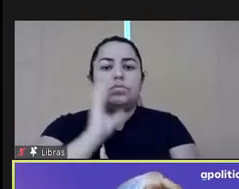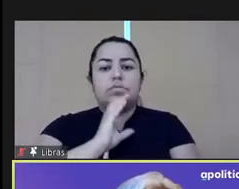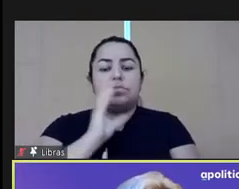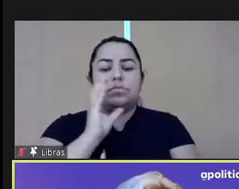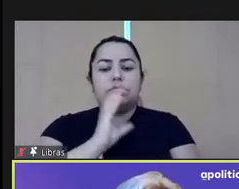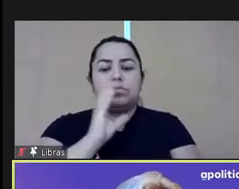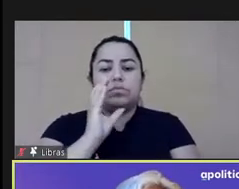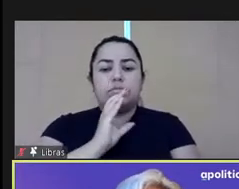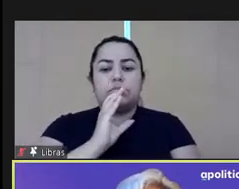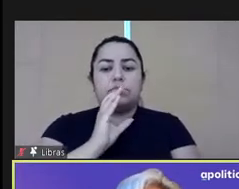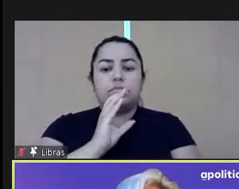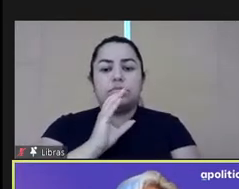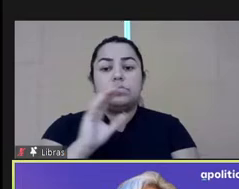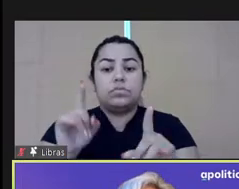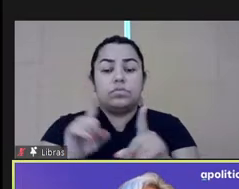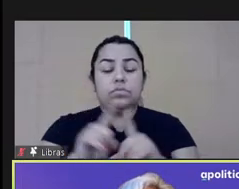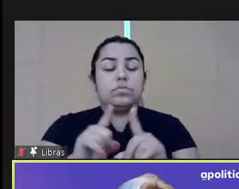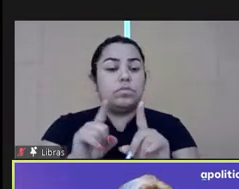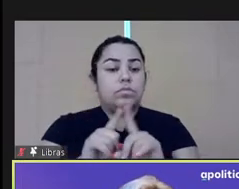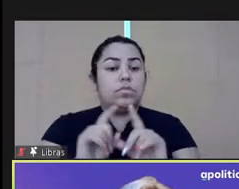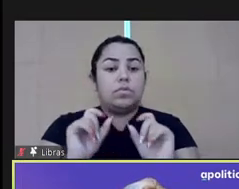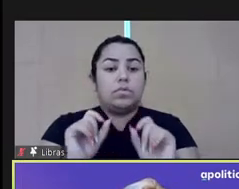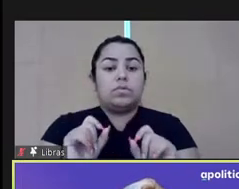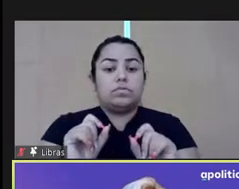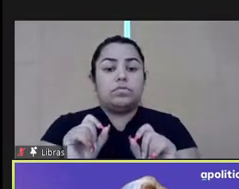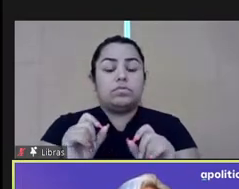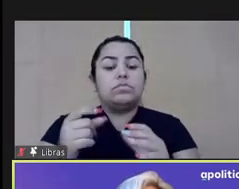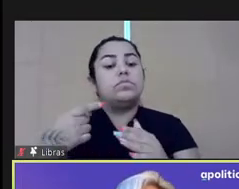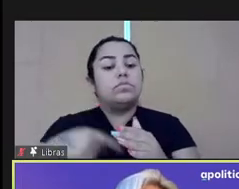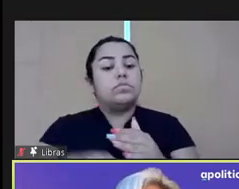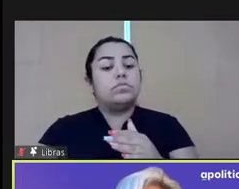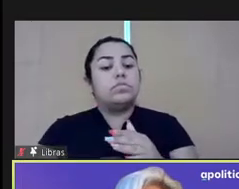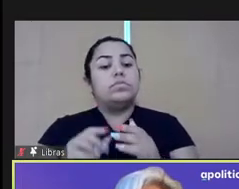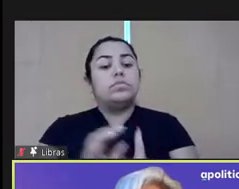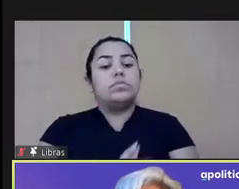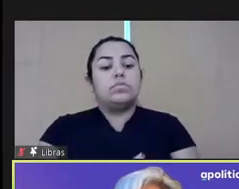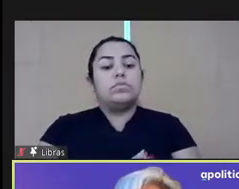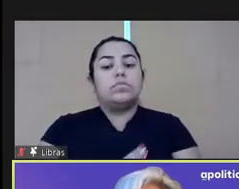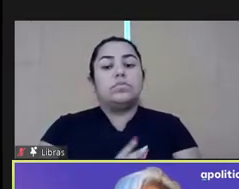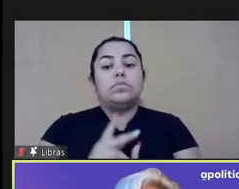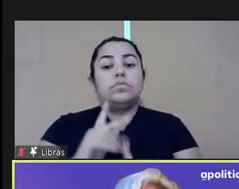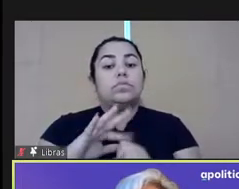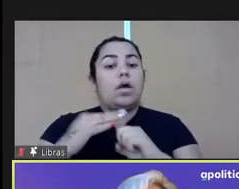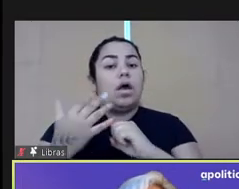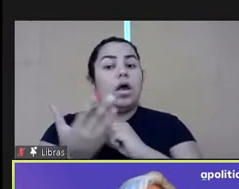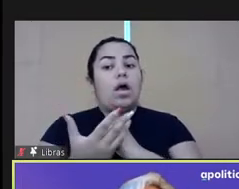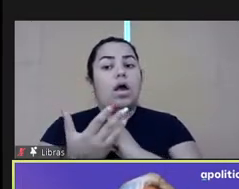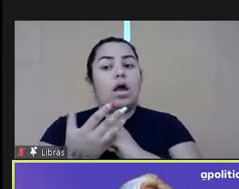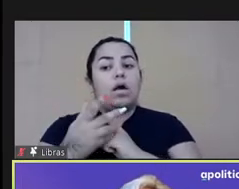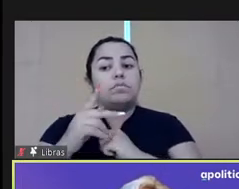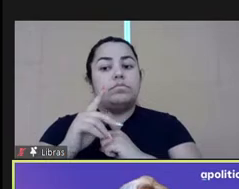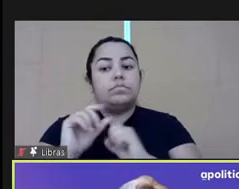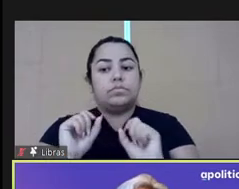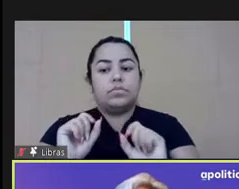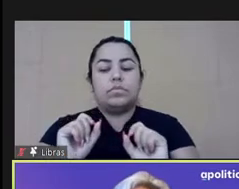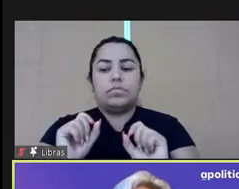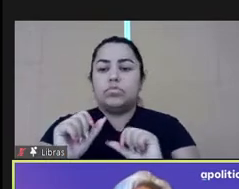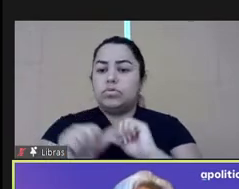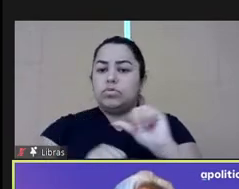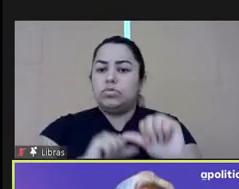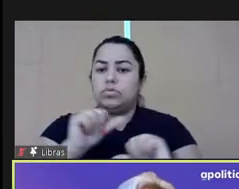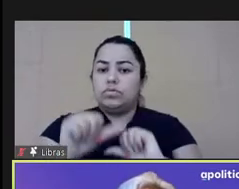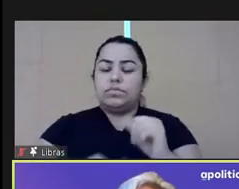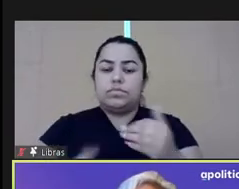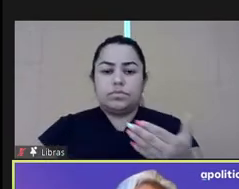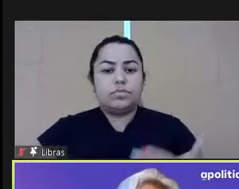Internally, the pandemic placed unprecedented demands on public servants. We have heard countless stories of public